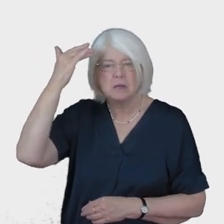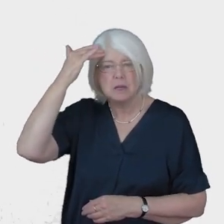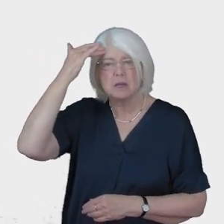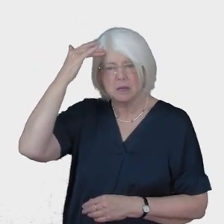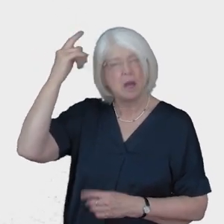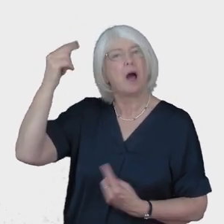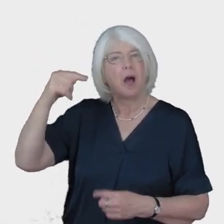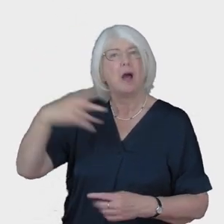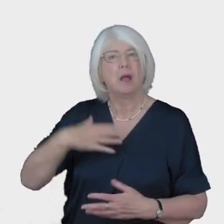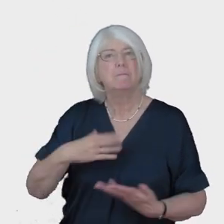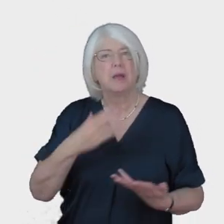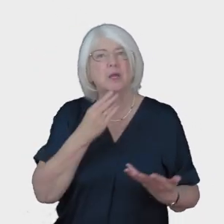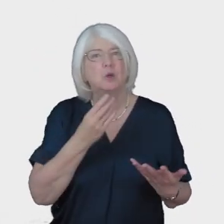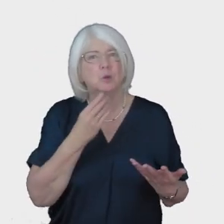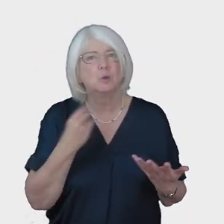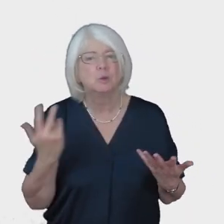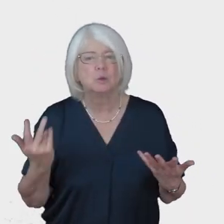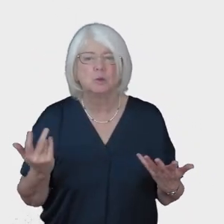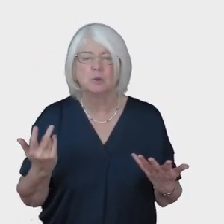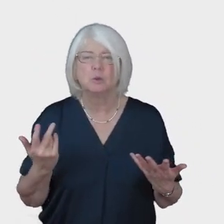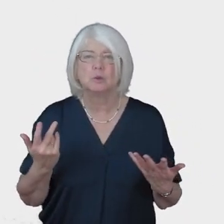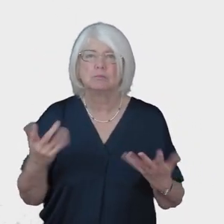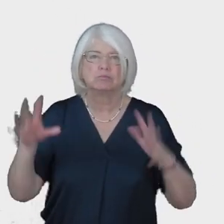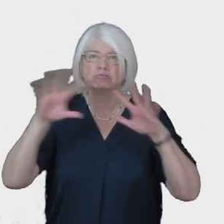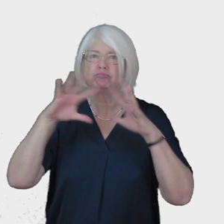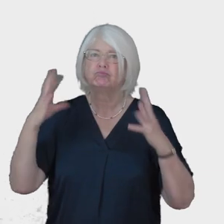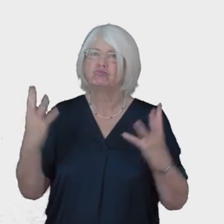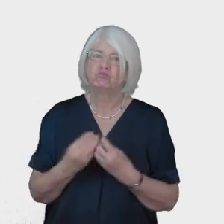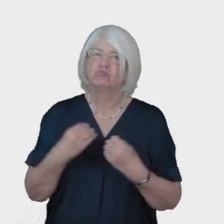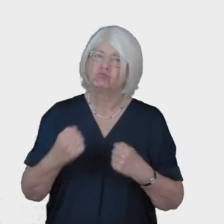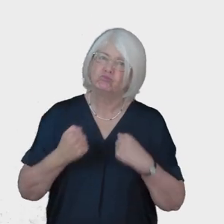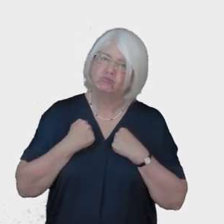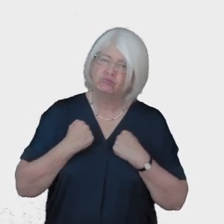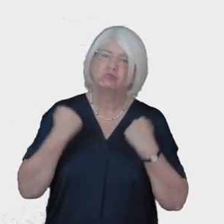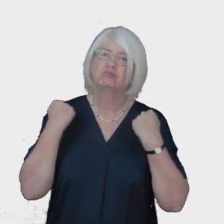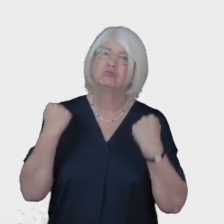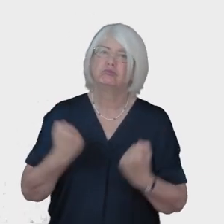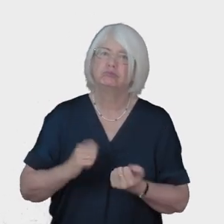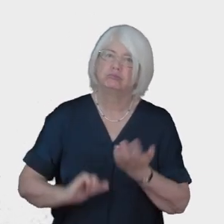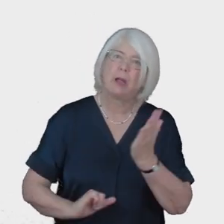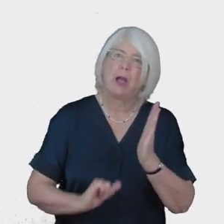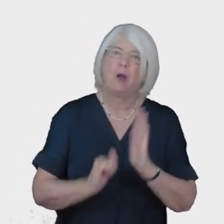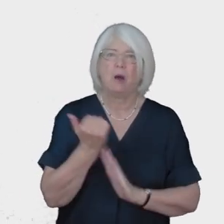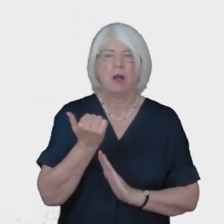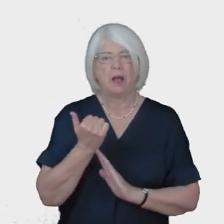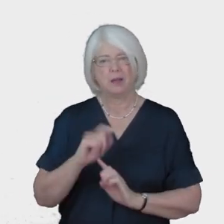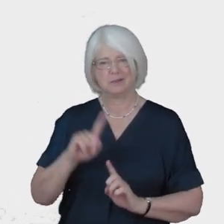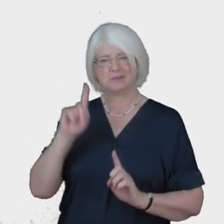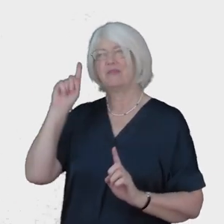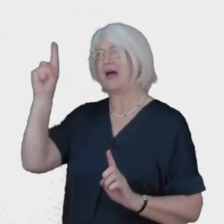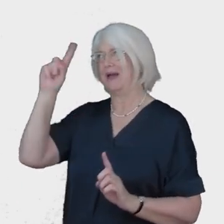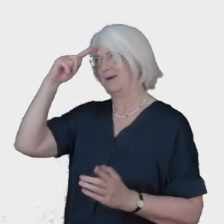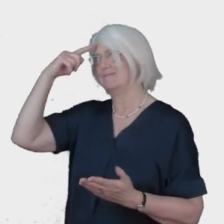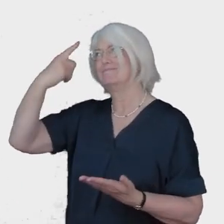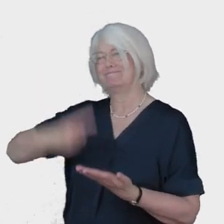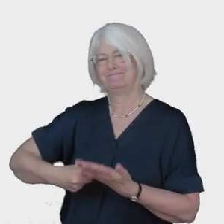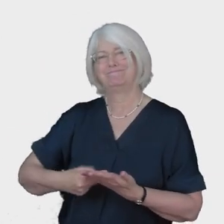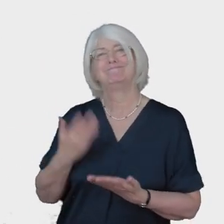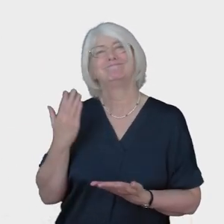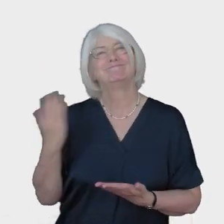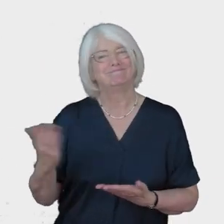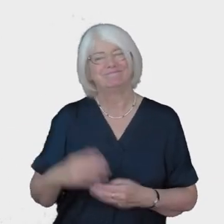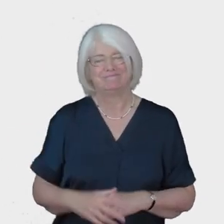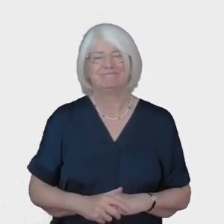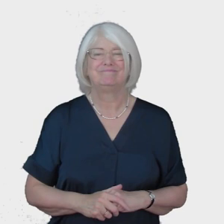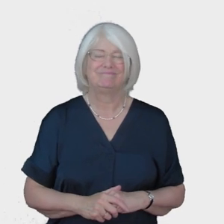I may use Every power as you shall choose